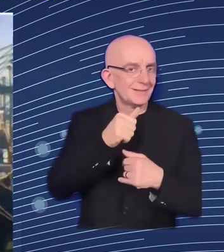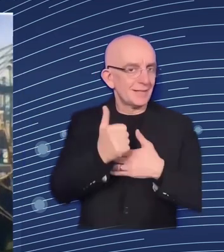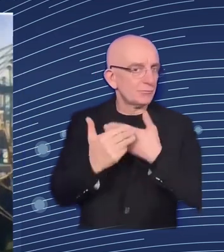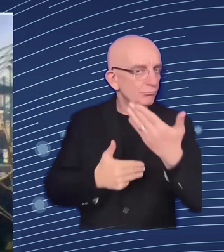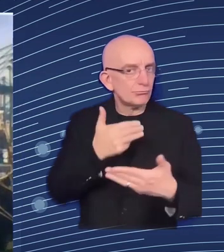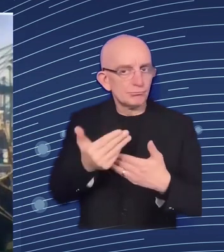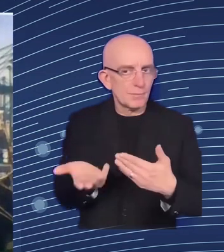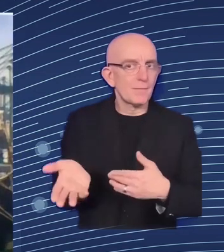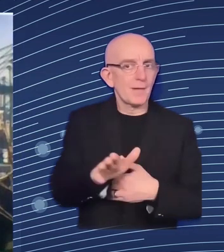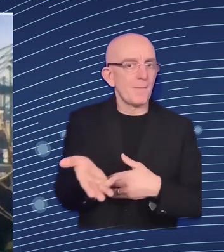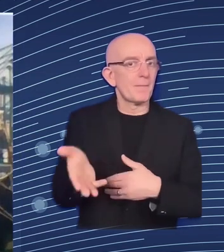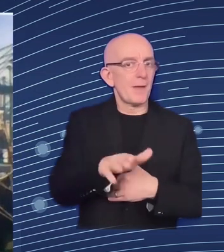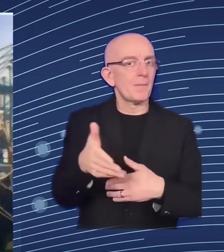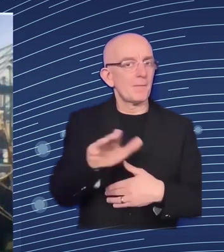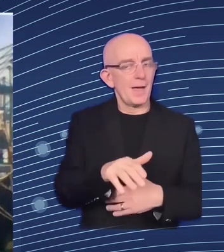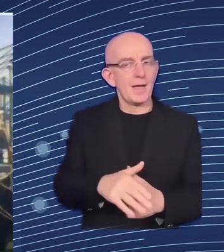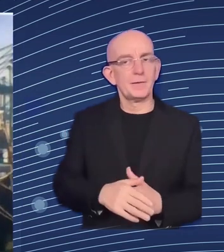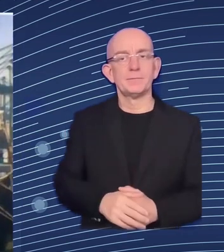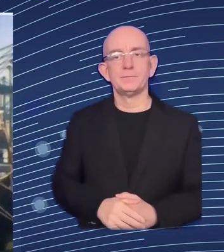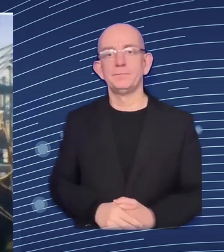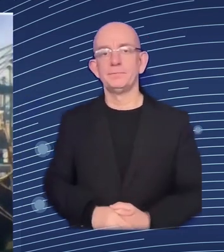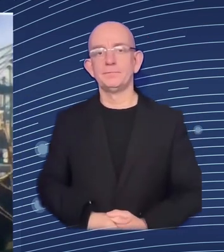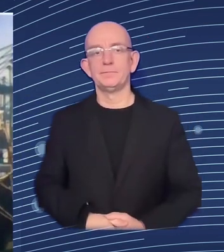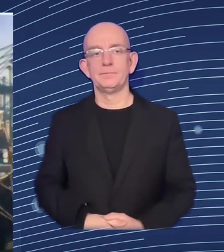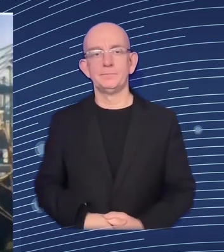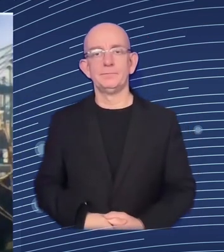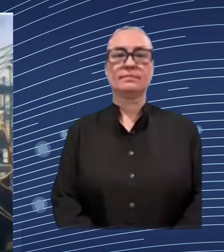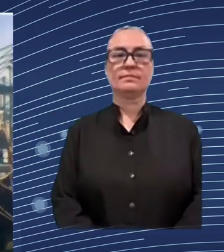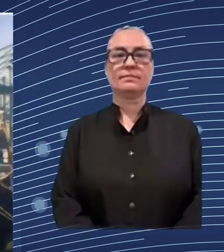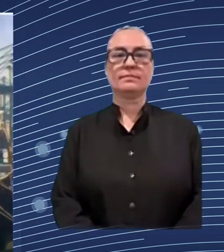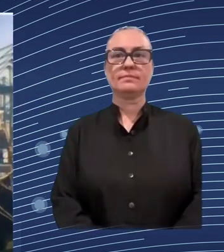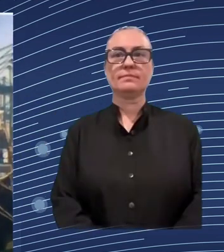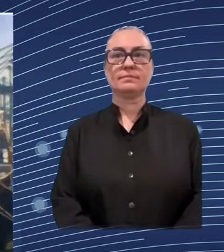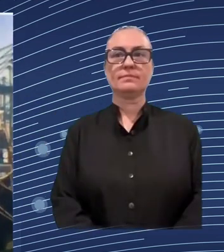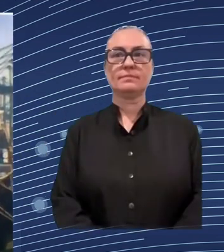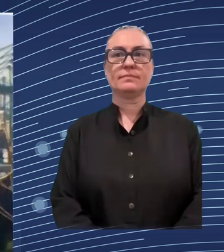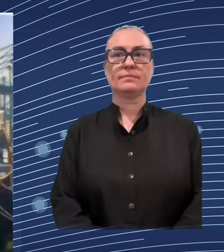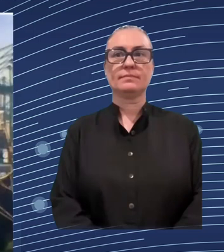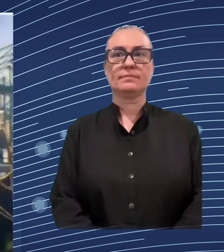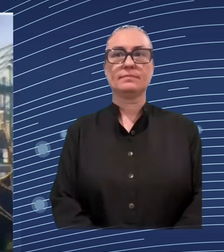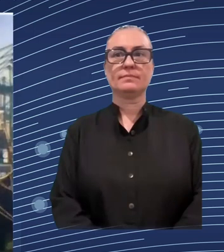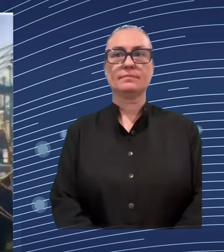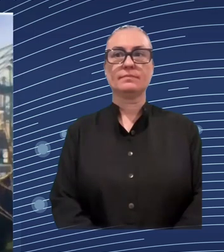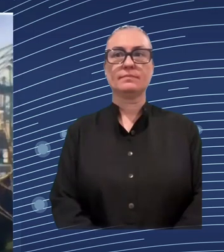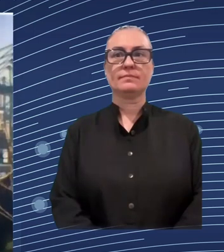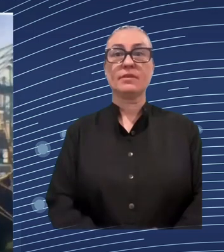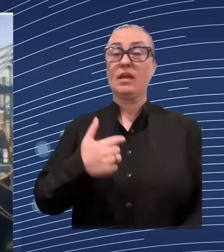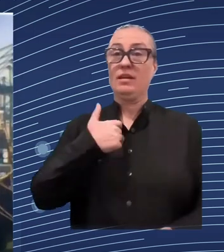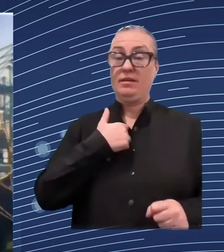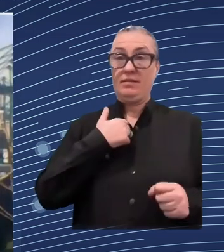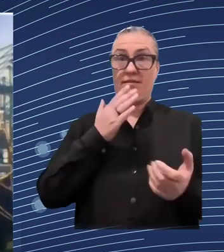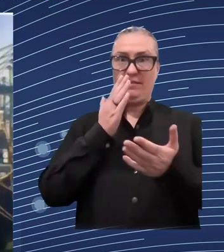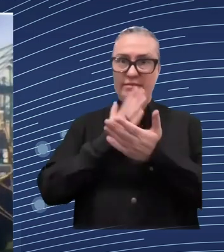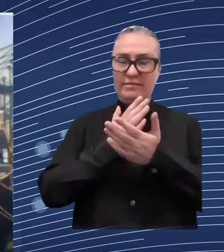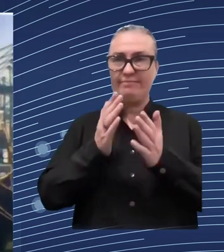i'm i'm i'm i'm very you know encouraged by what i what i see there when when when i'm um having the the talks with them because